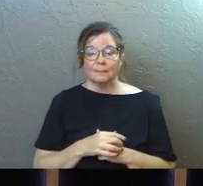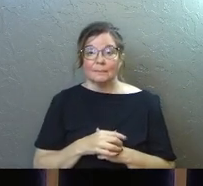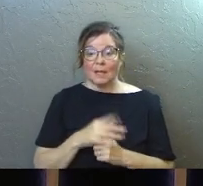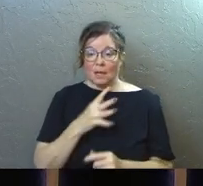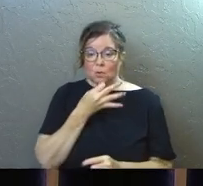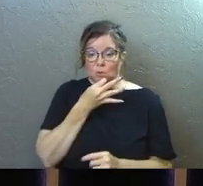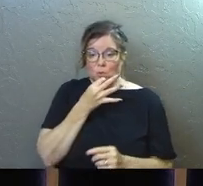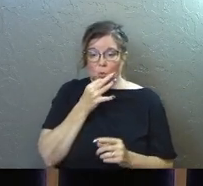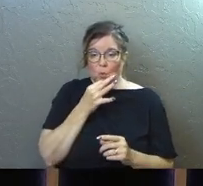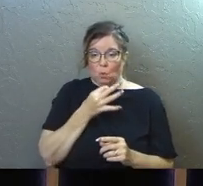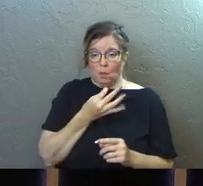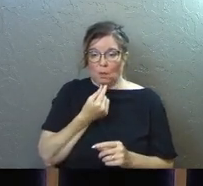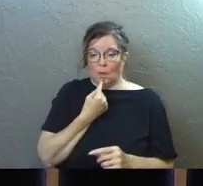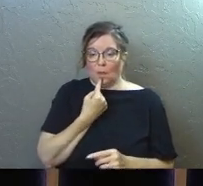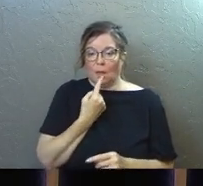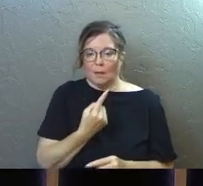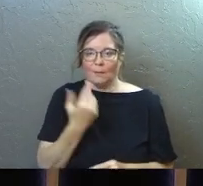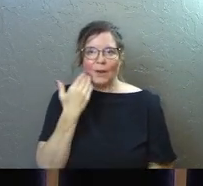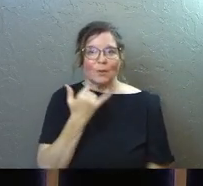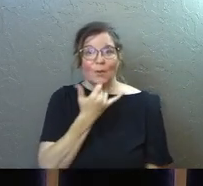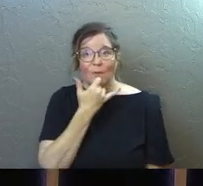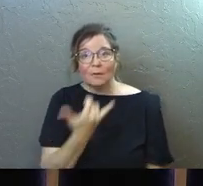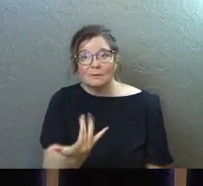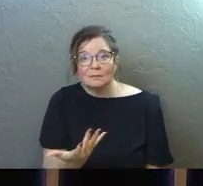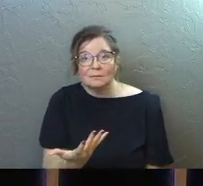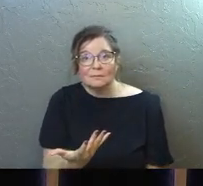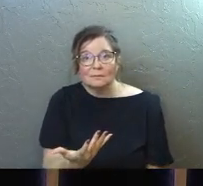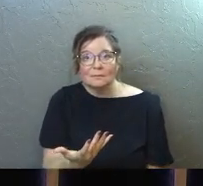And as soon as the words are out of their mouth, I know they're wrong.